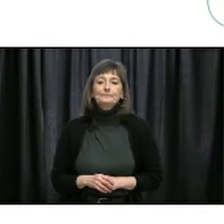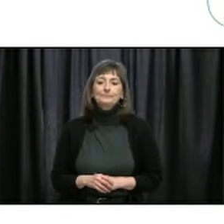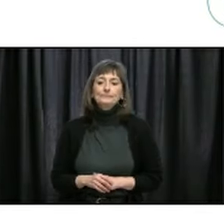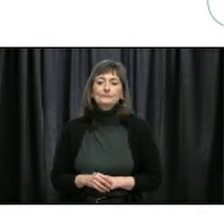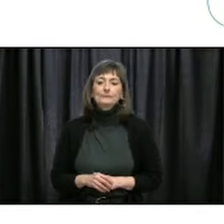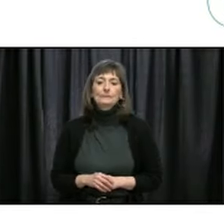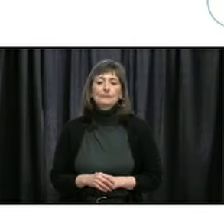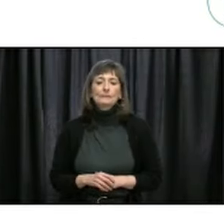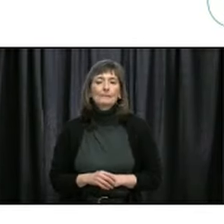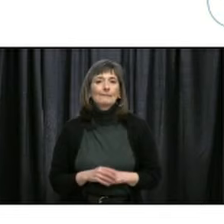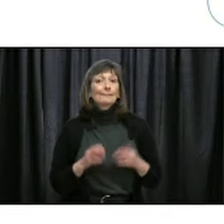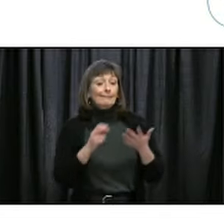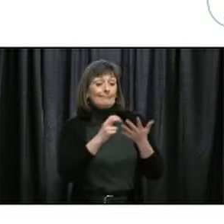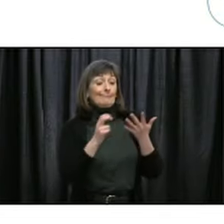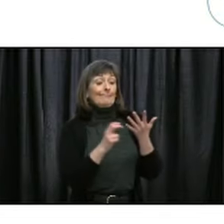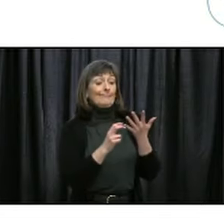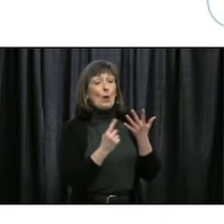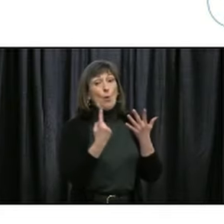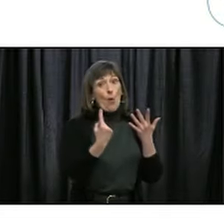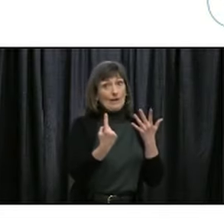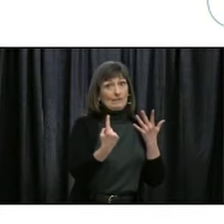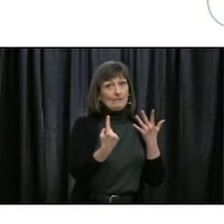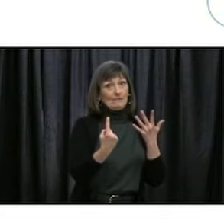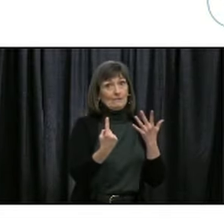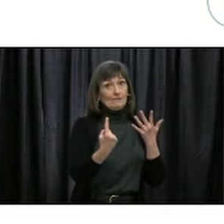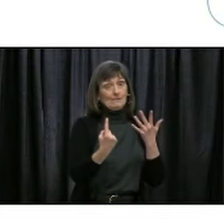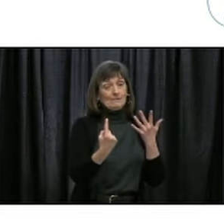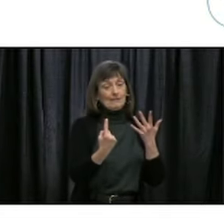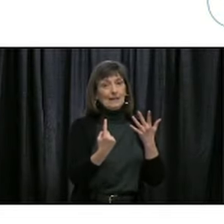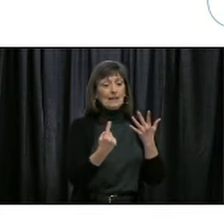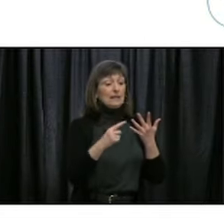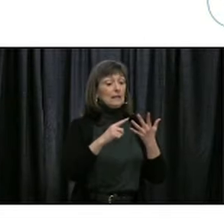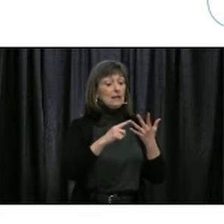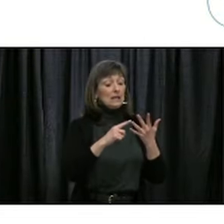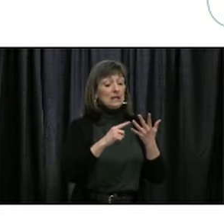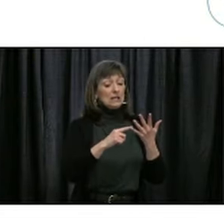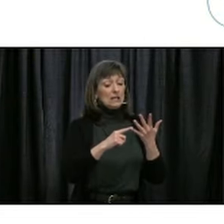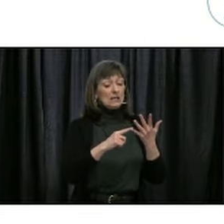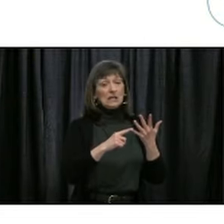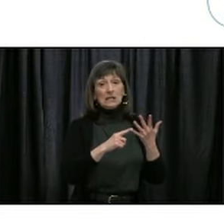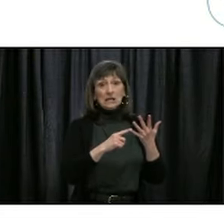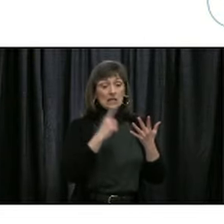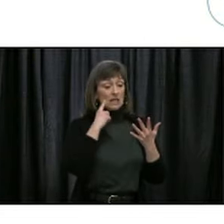A move to alert level one will be considered if we have met the criteria to do so.